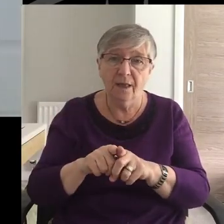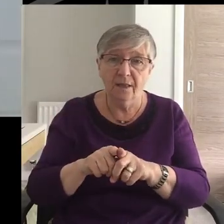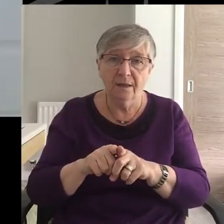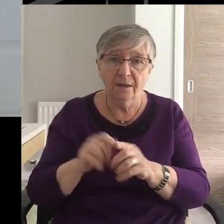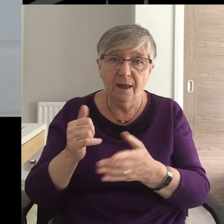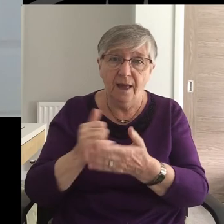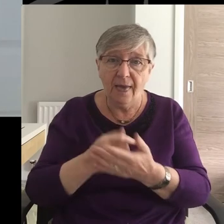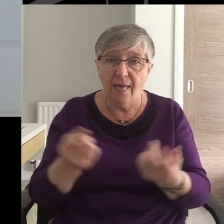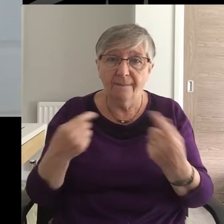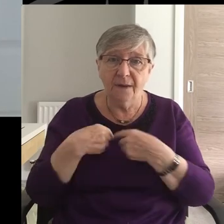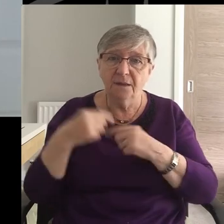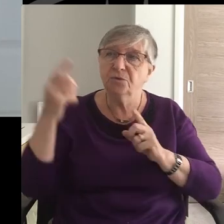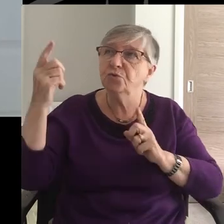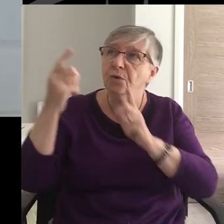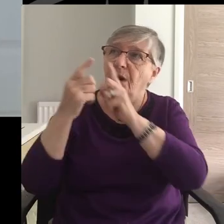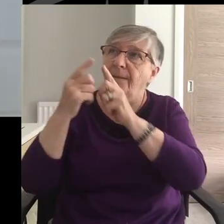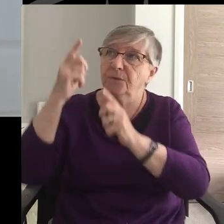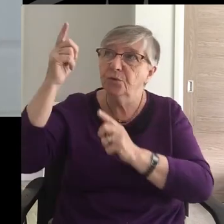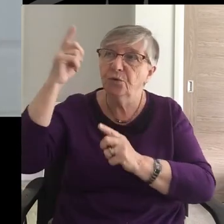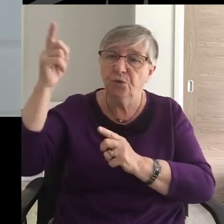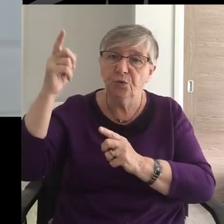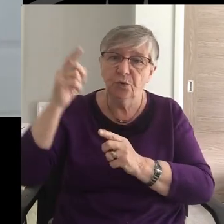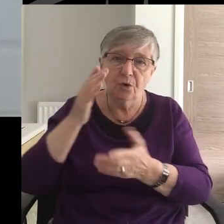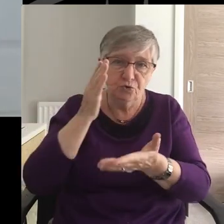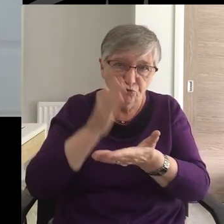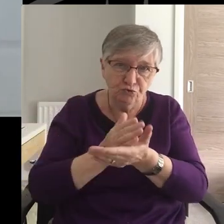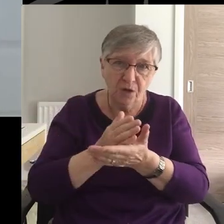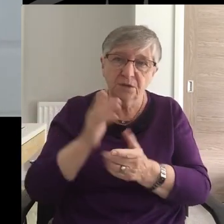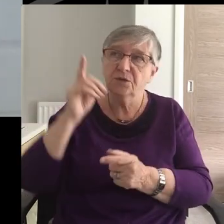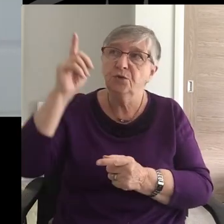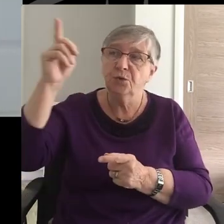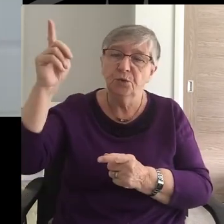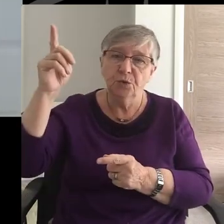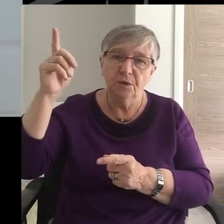Help us to come to you And to put our trust in you